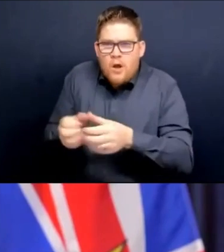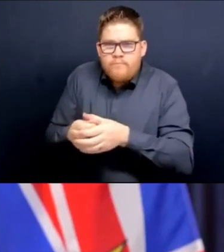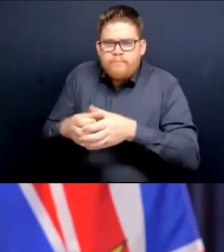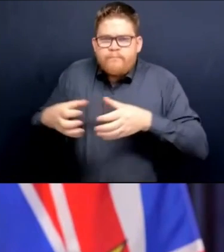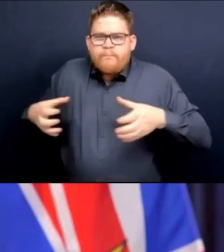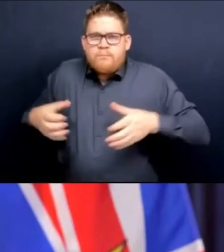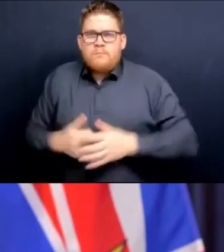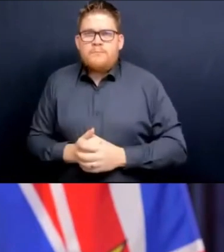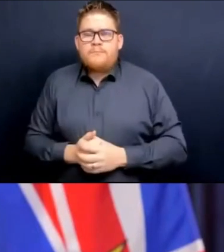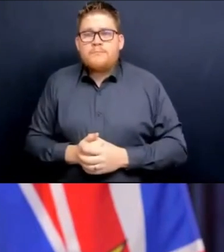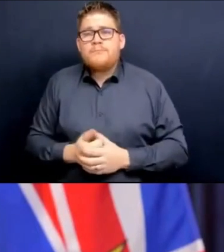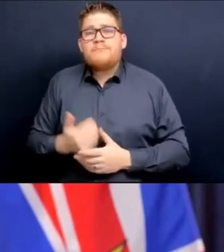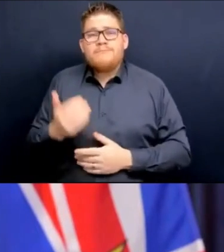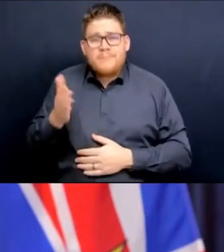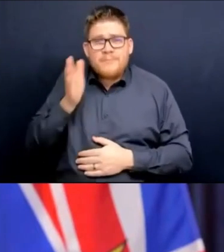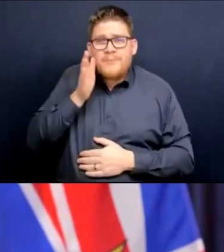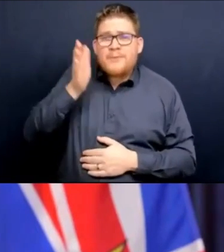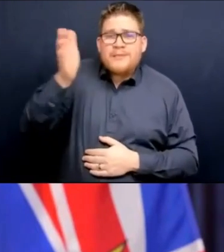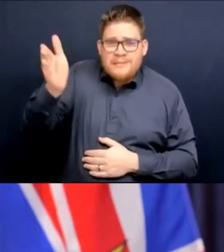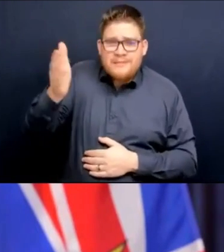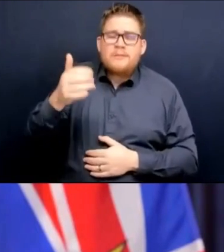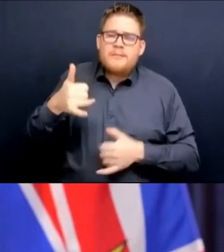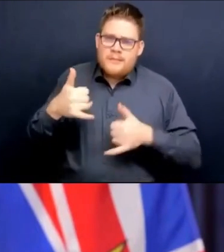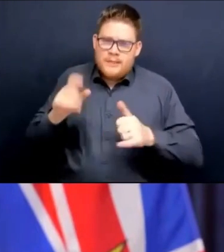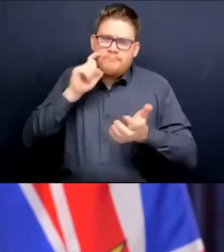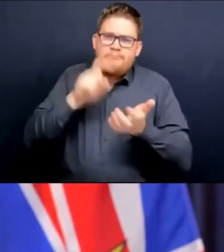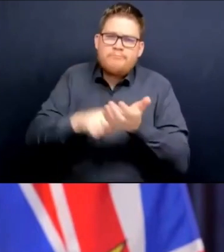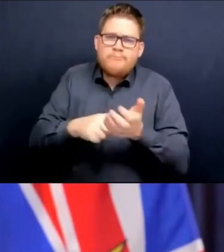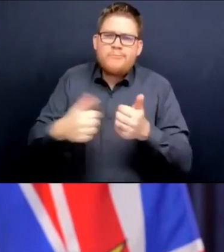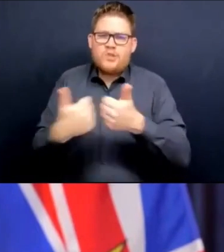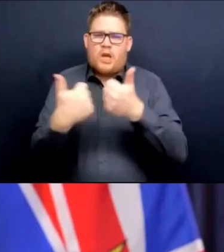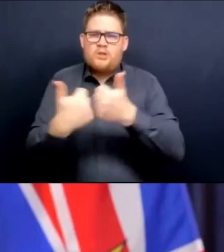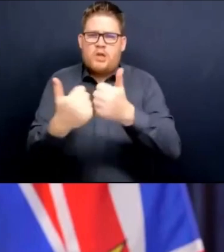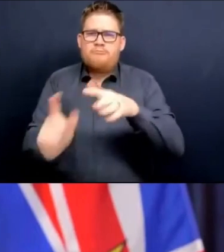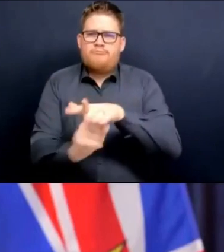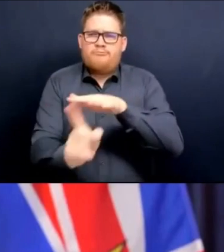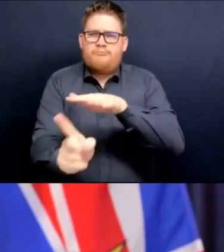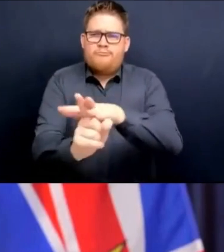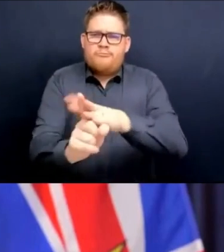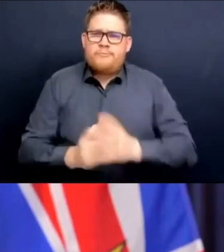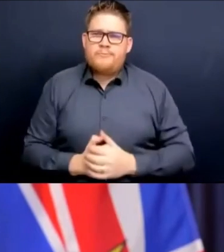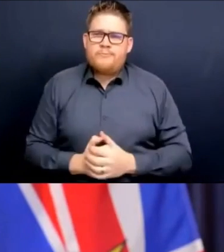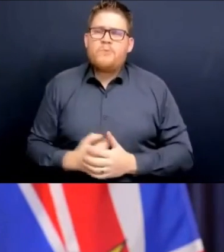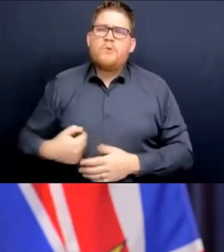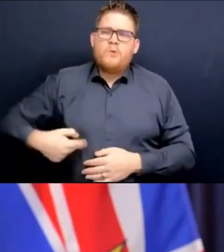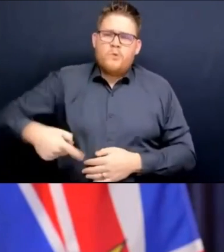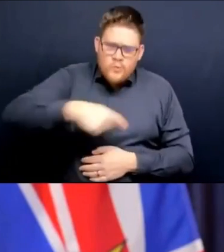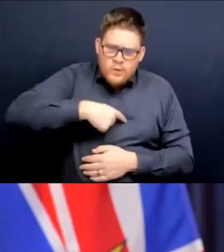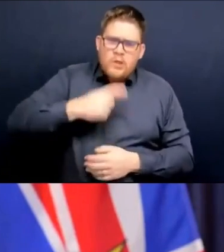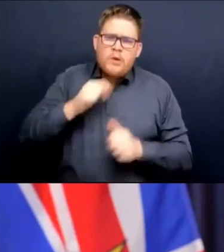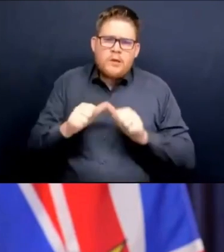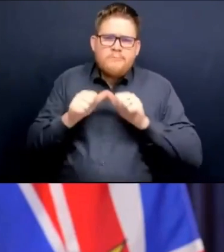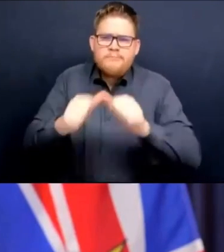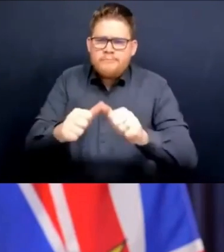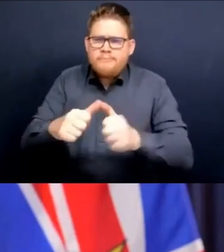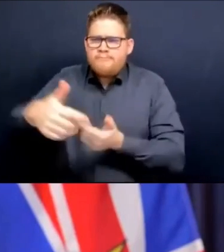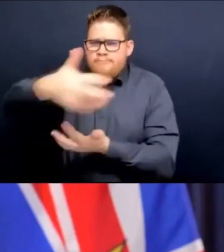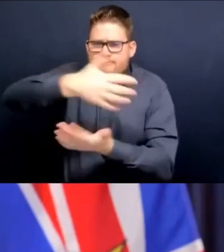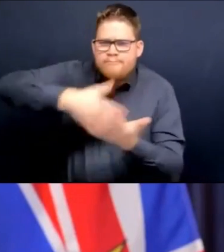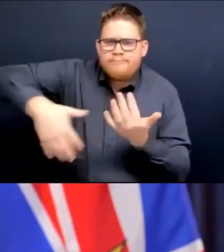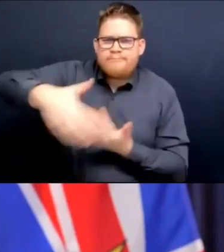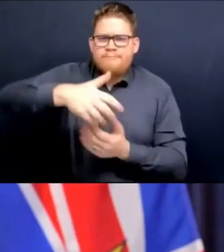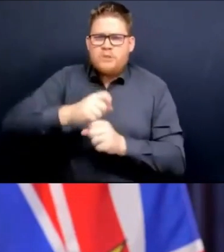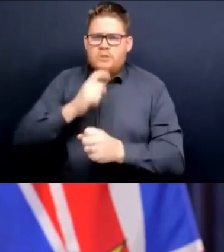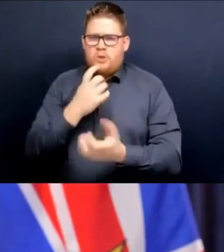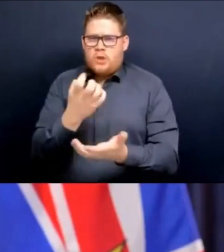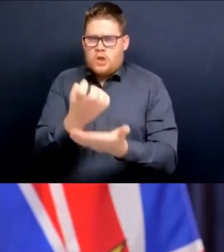affected at all by these decisions today. But we're going to continue working with working people with businesses and others to ensure that our economy can continue to